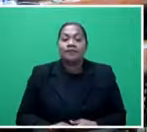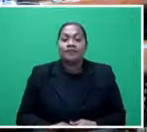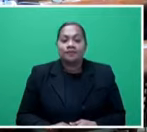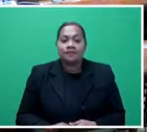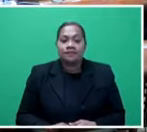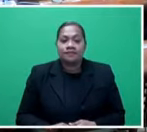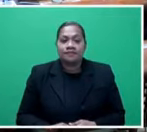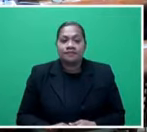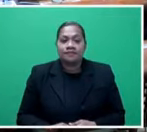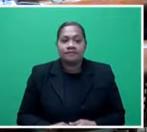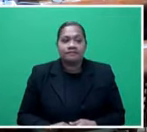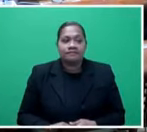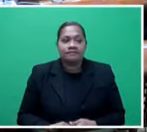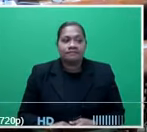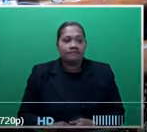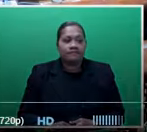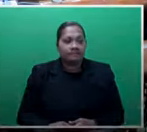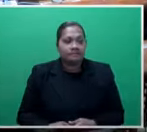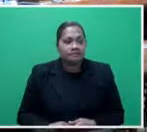Acting Prime Minister for his contribution.